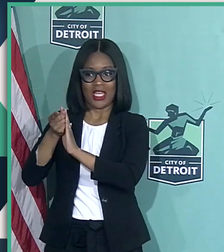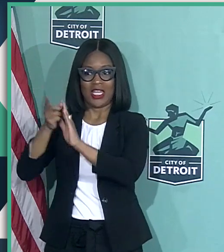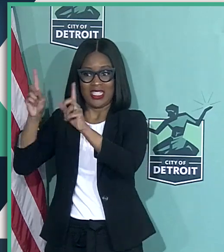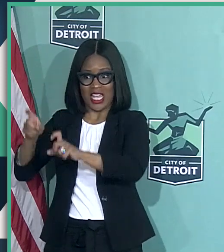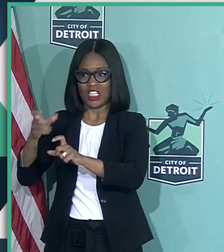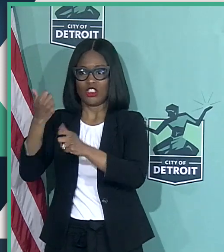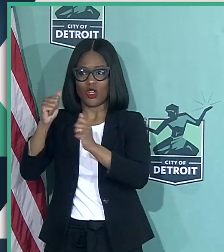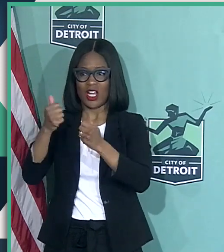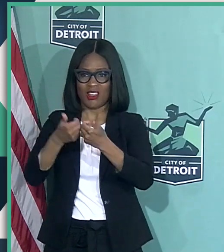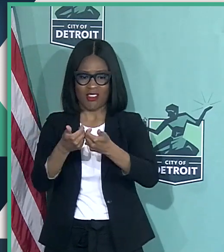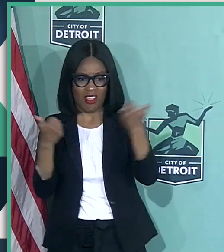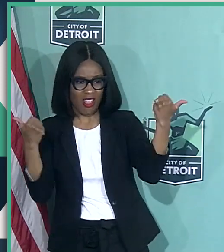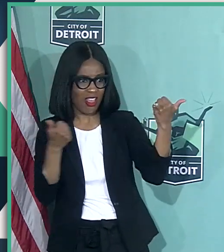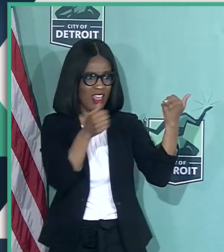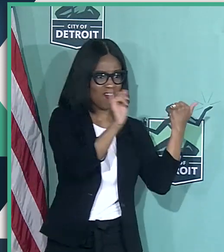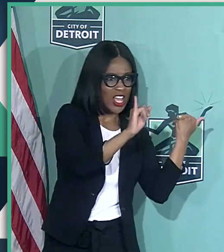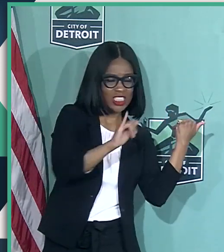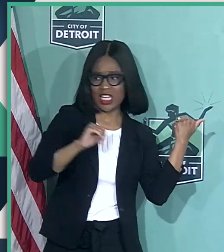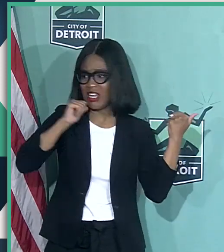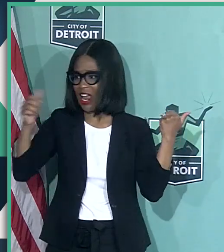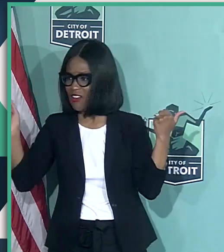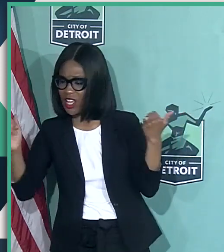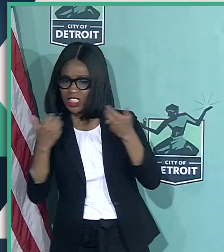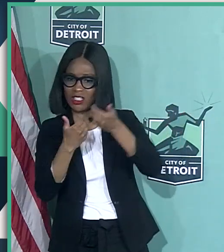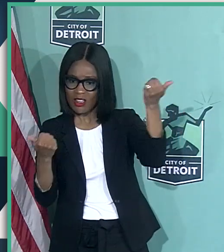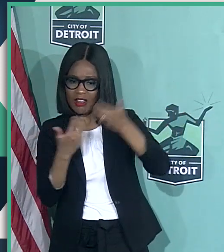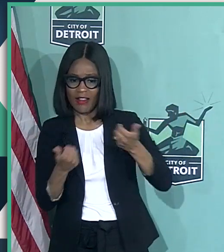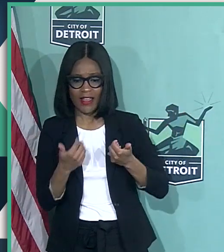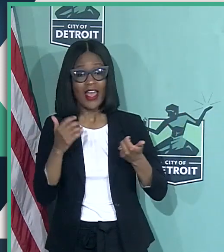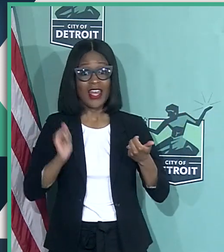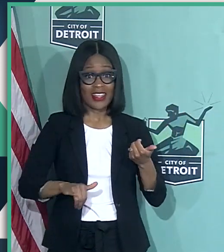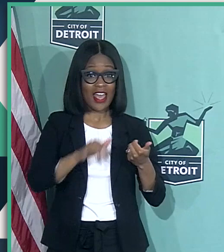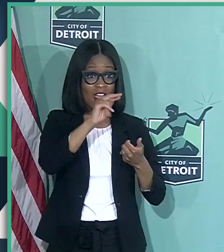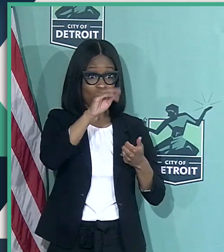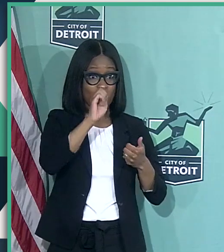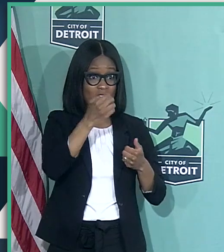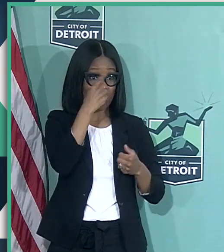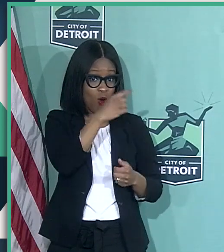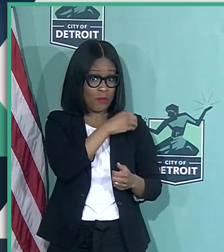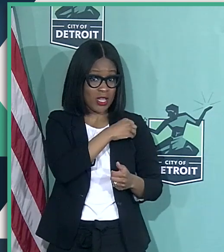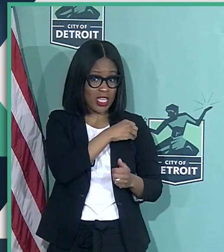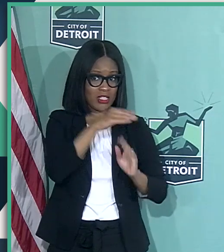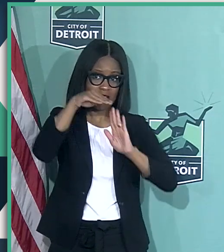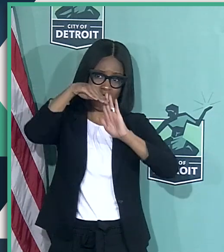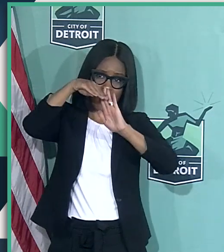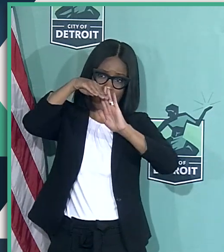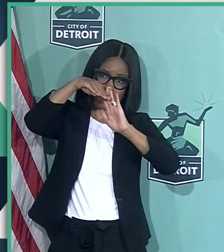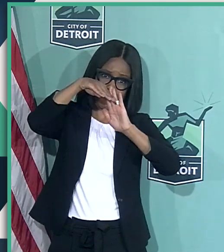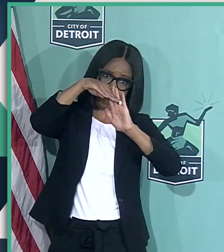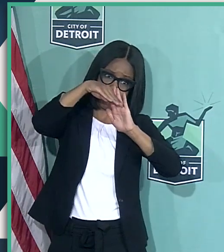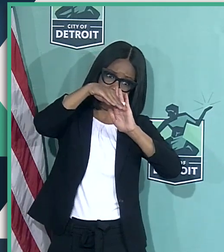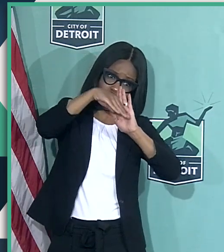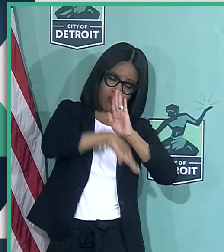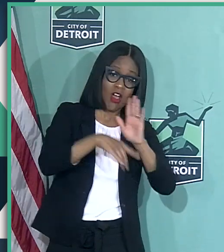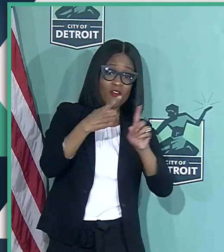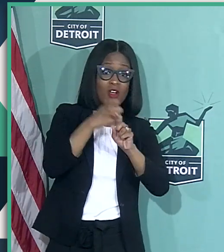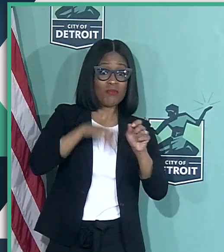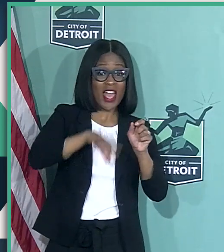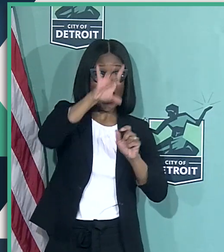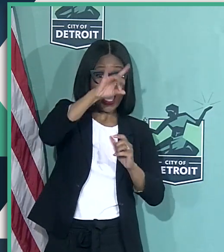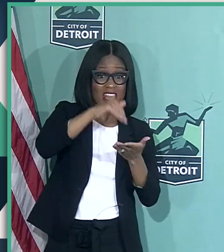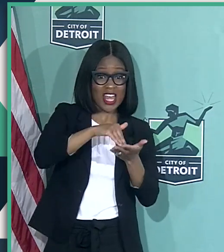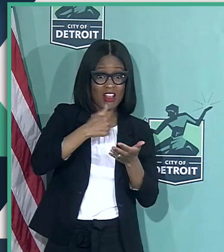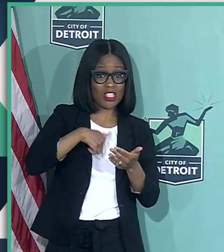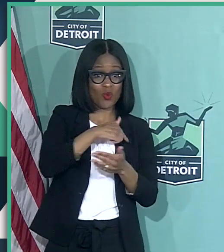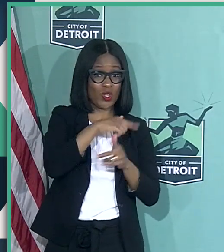-infectious, and the infection rate at the department dropped like that. Of the 8,000 that we have tested on